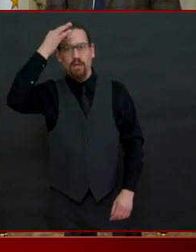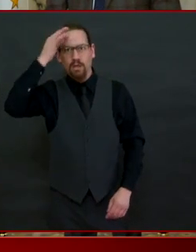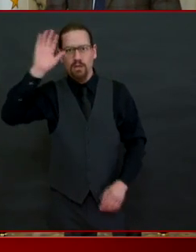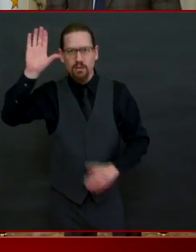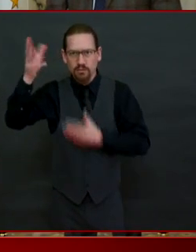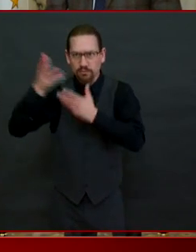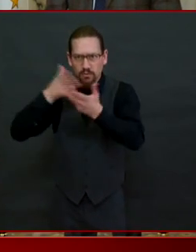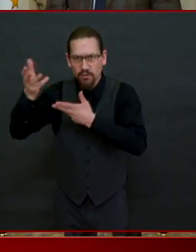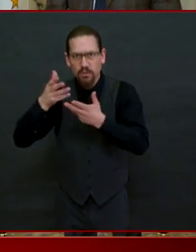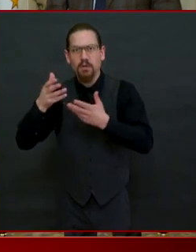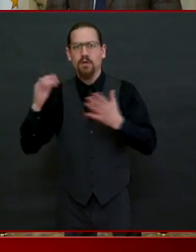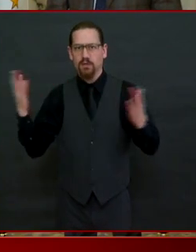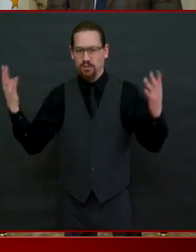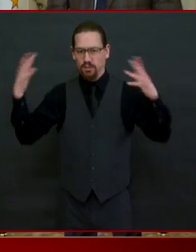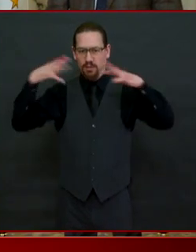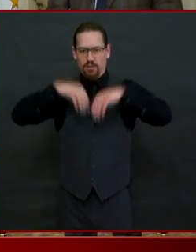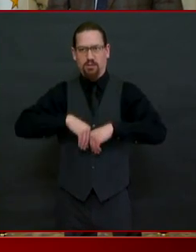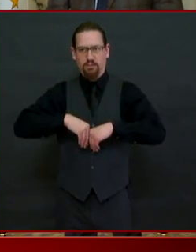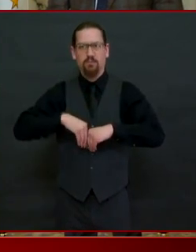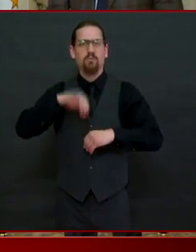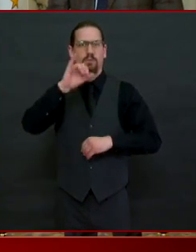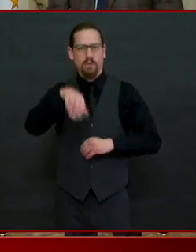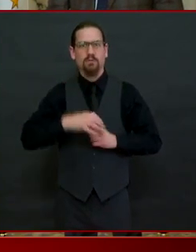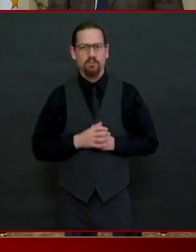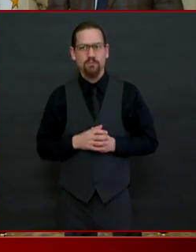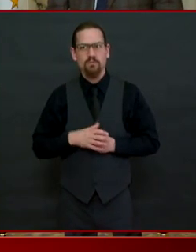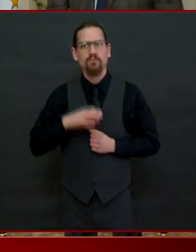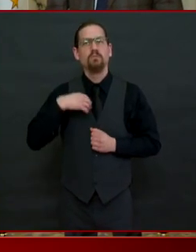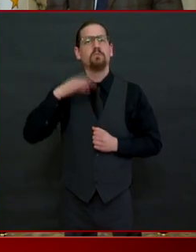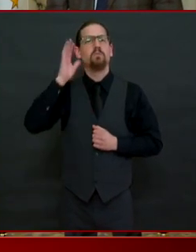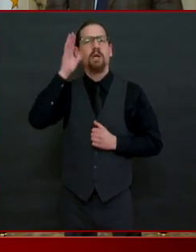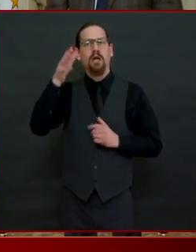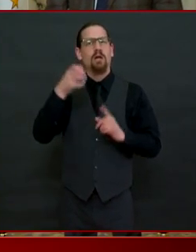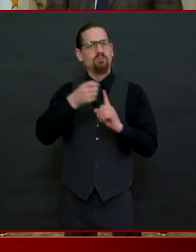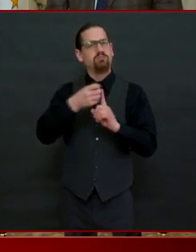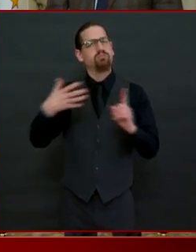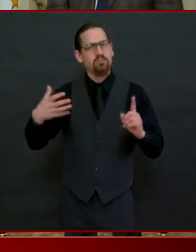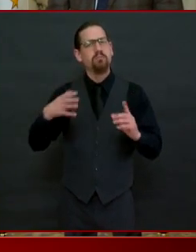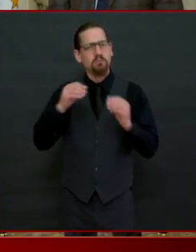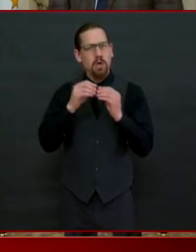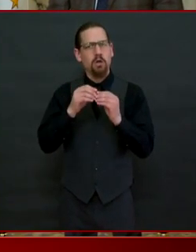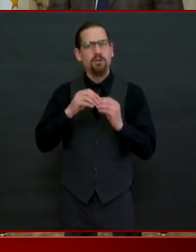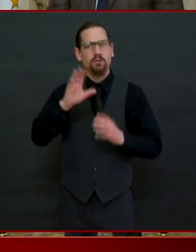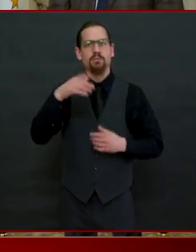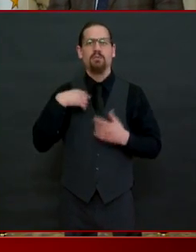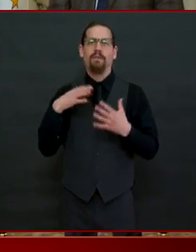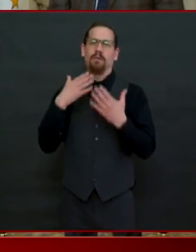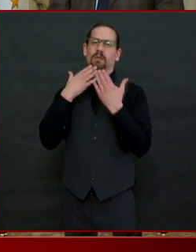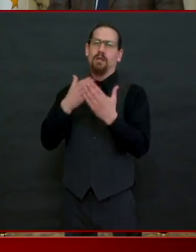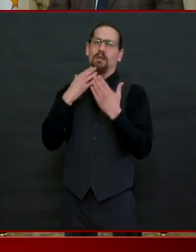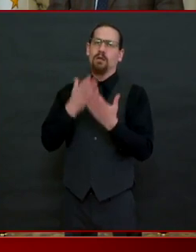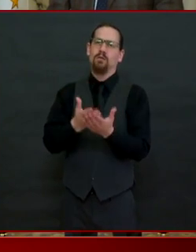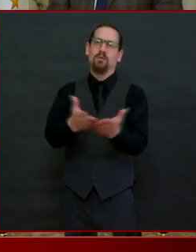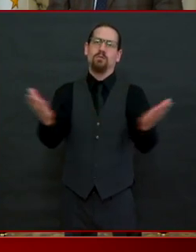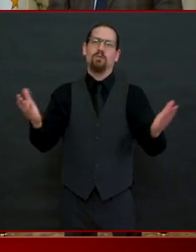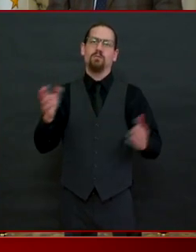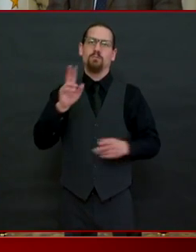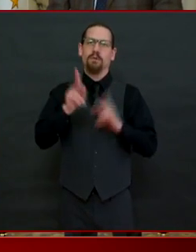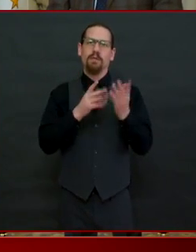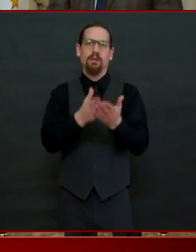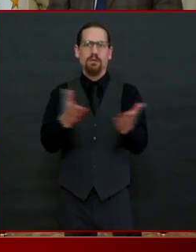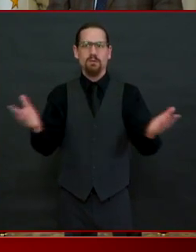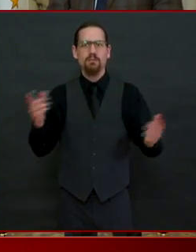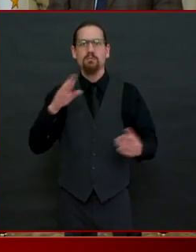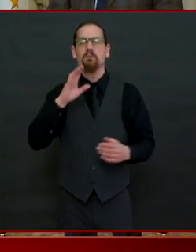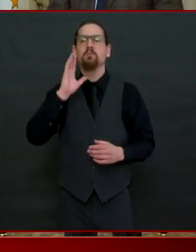thanking you for the work you've already done letting rhode island know it'll be very inclusive approach and previewing